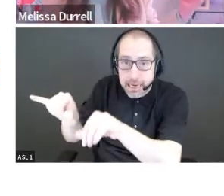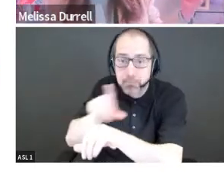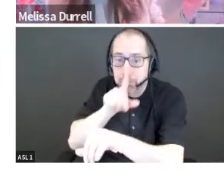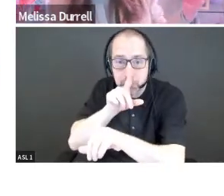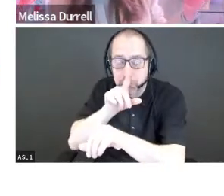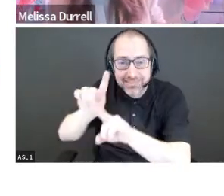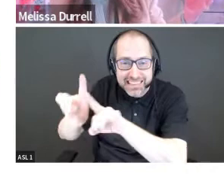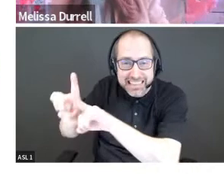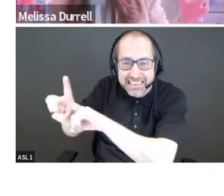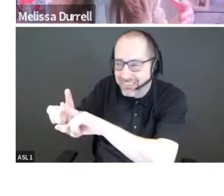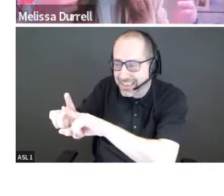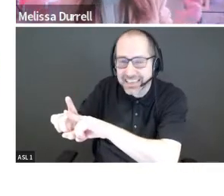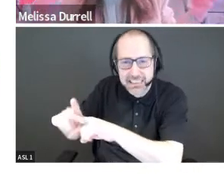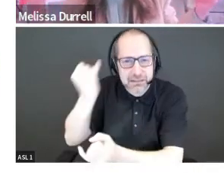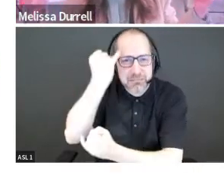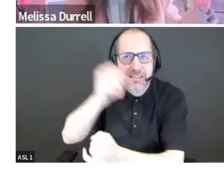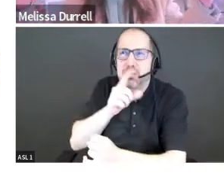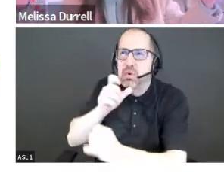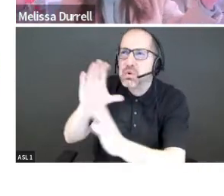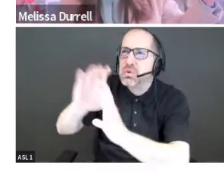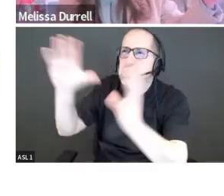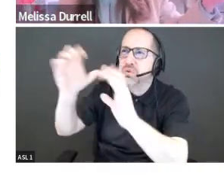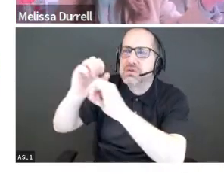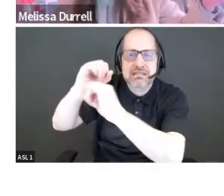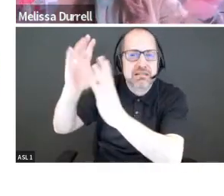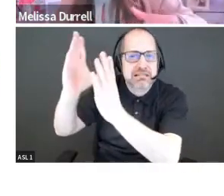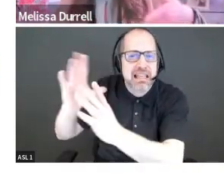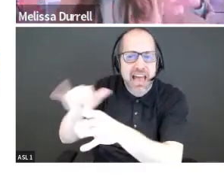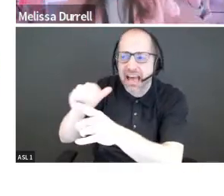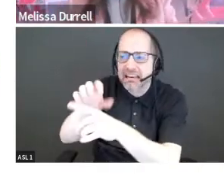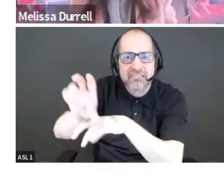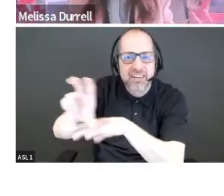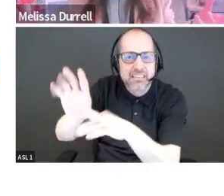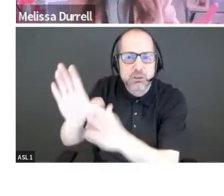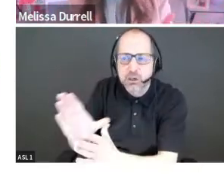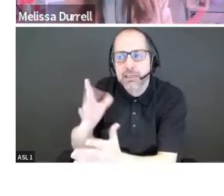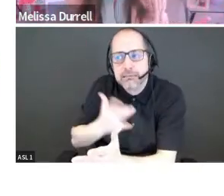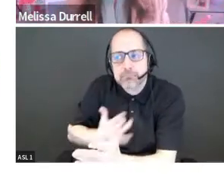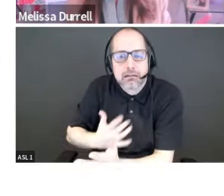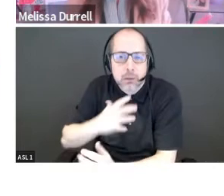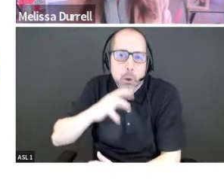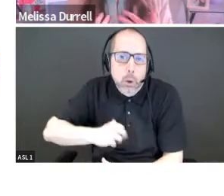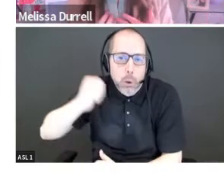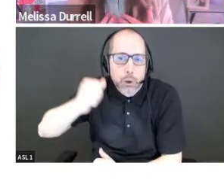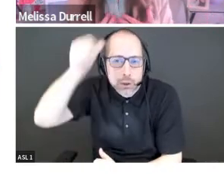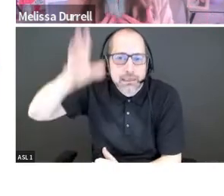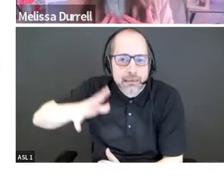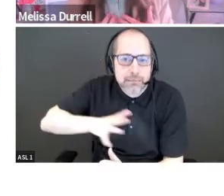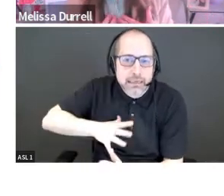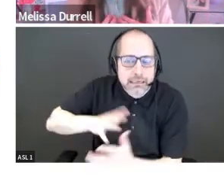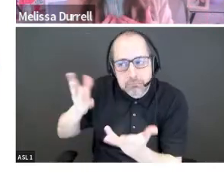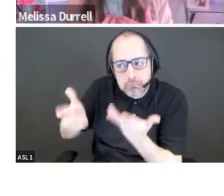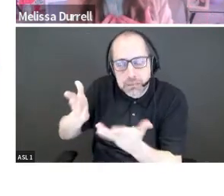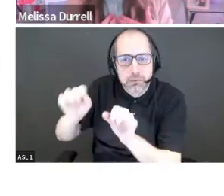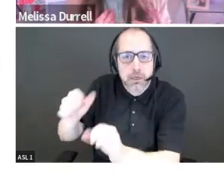probably we all can picture one in our minds, and they tend to be a little bit of an older gentleman. You know, many people are surprised when I walk into a room as an angel